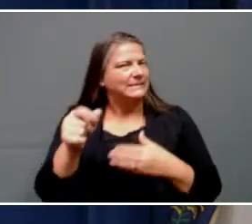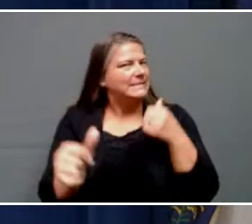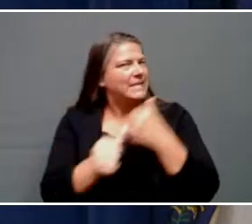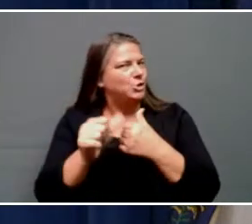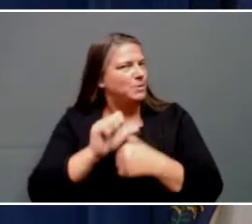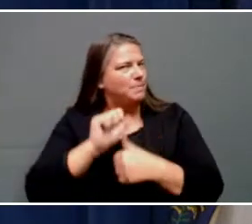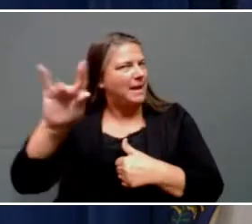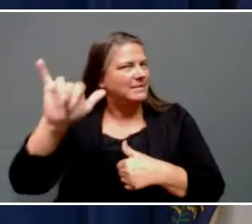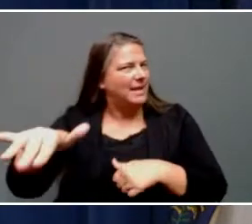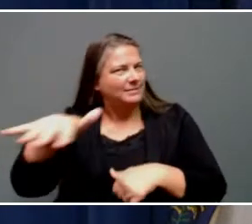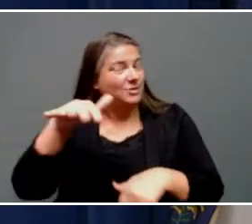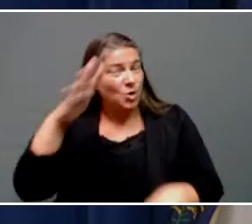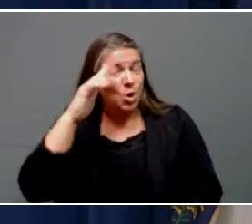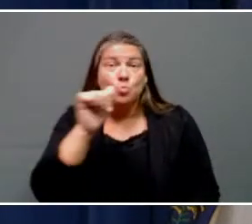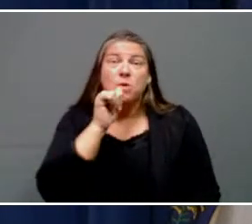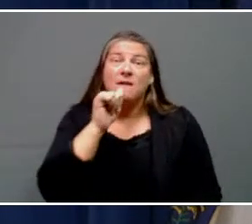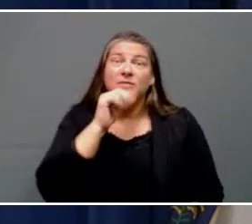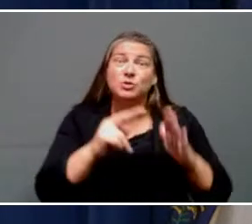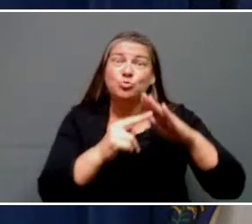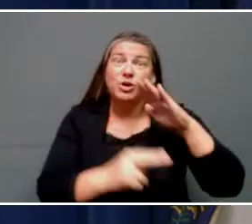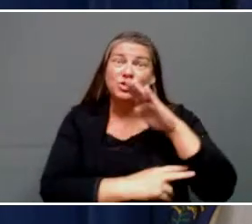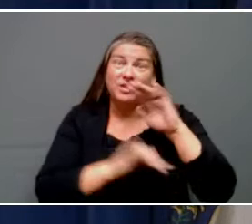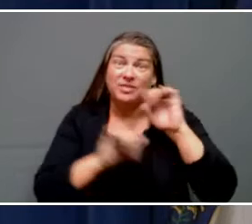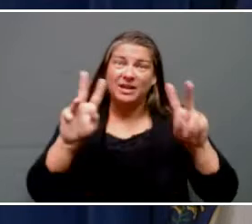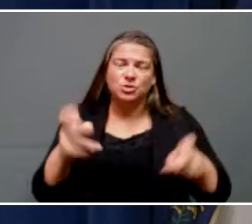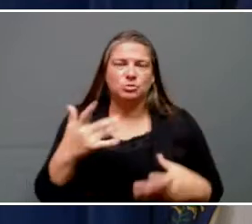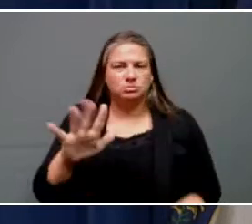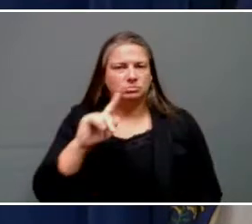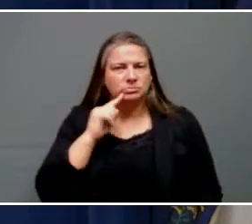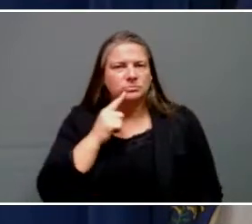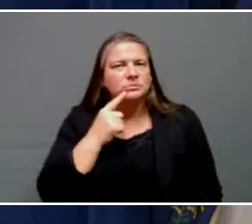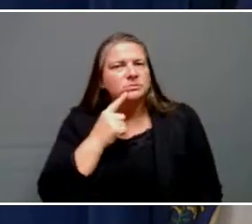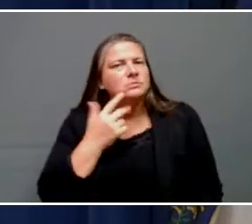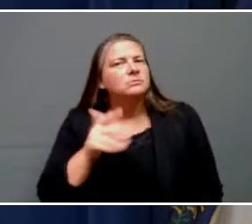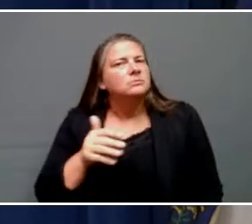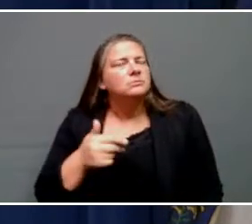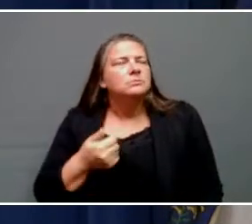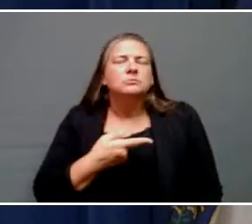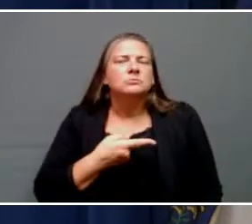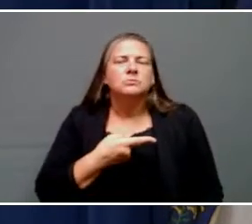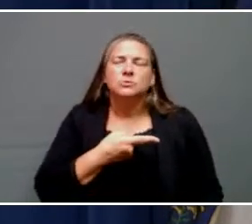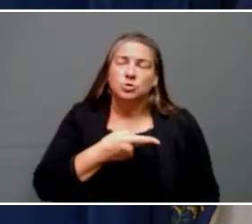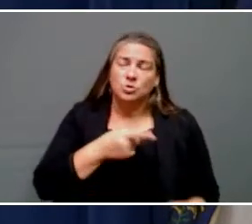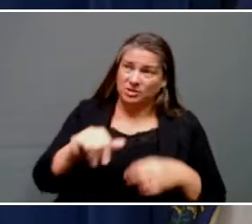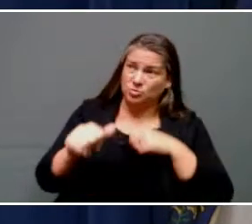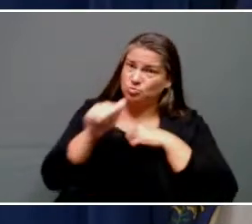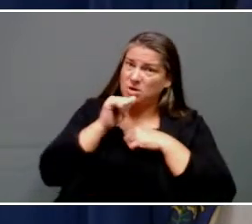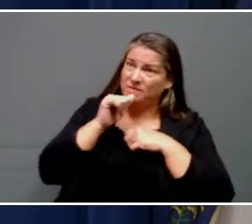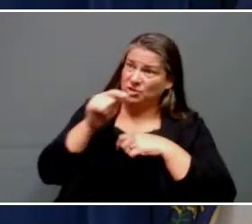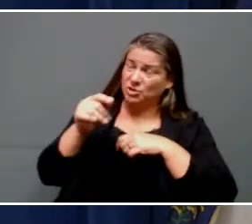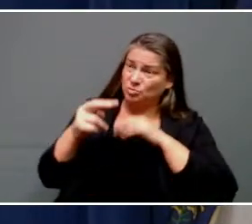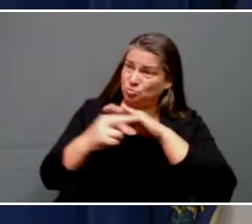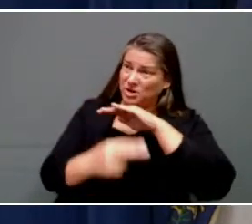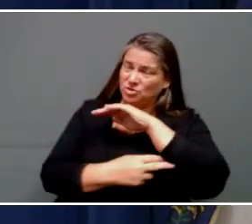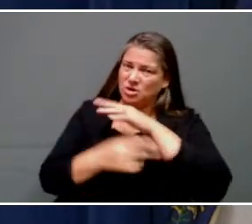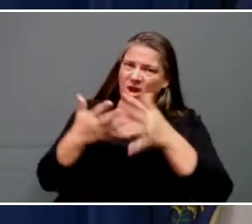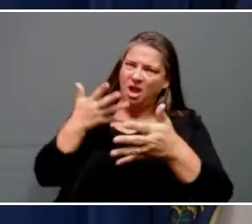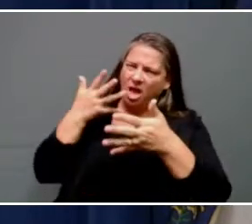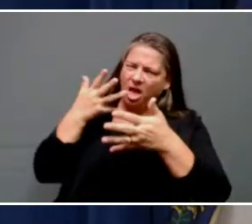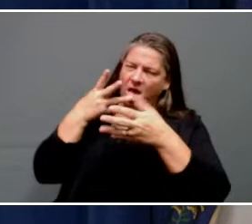the private bridge issue is a serious and significant one where sometimes replacing the private bridge costs more than the